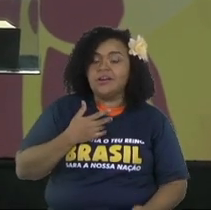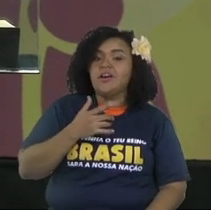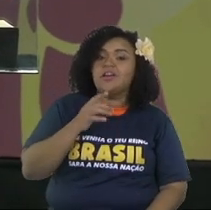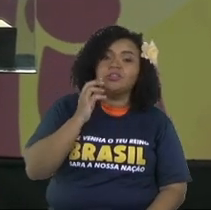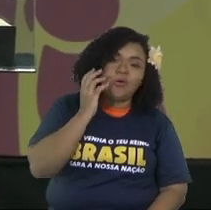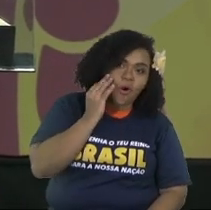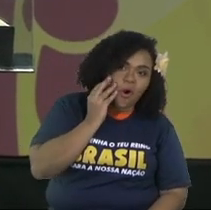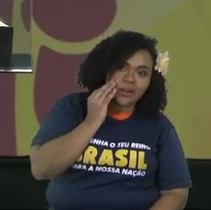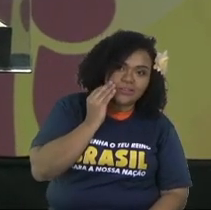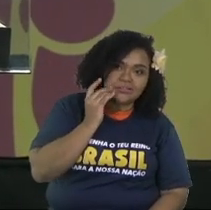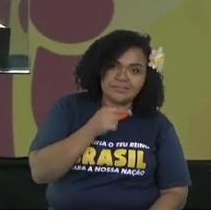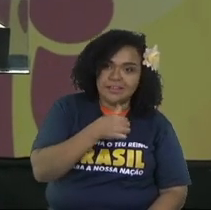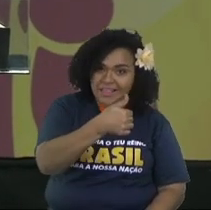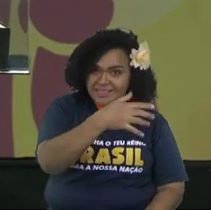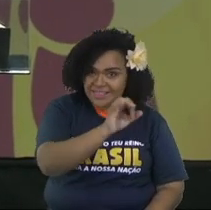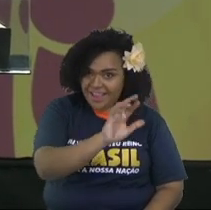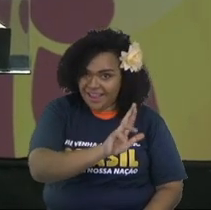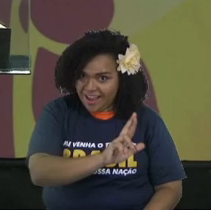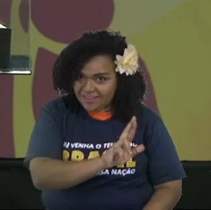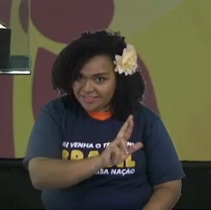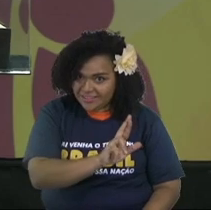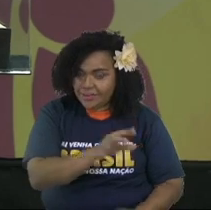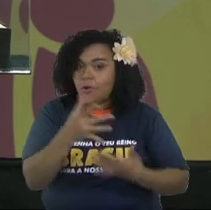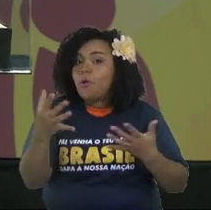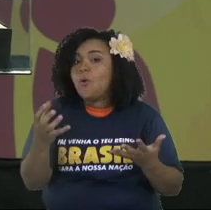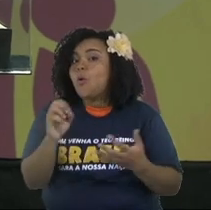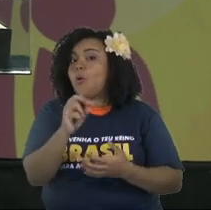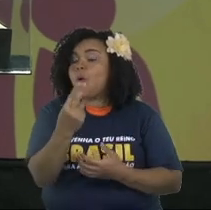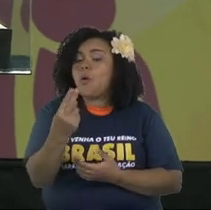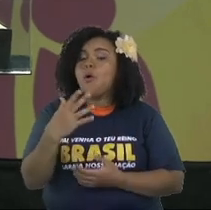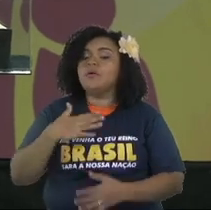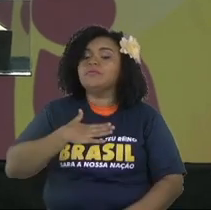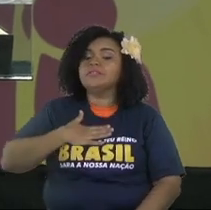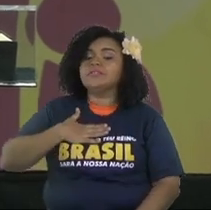Do you like the pink one, this other pink one? It's actually blue.